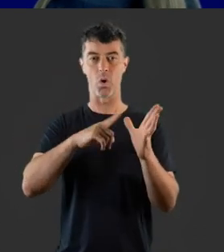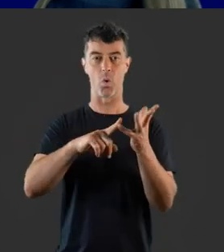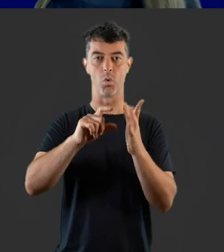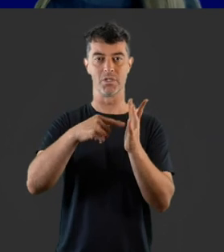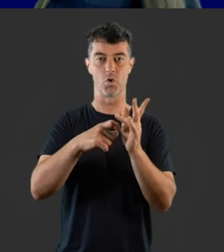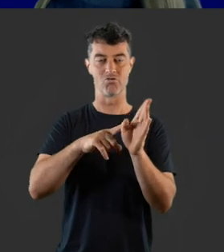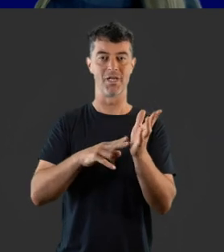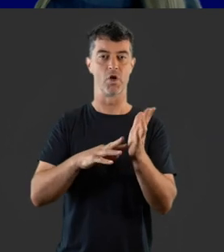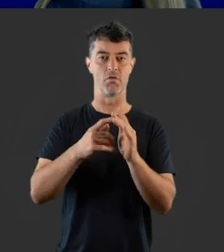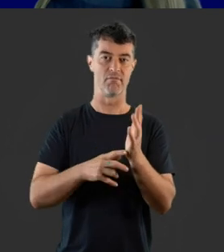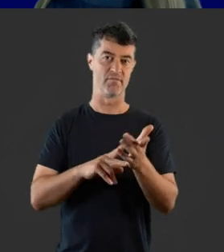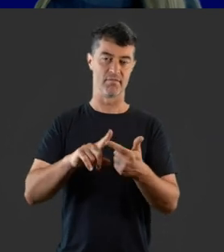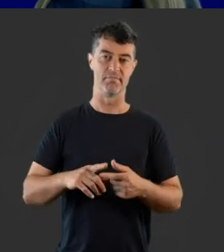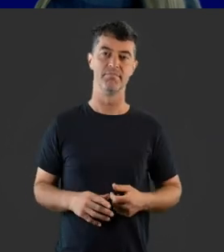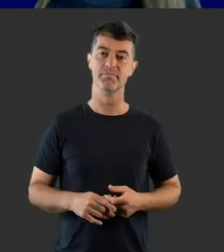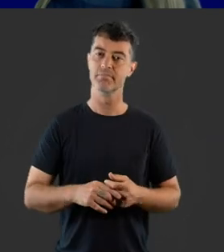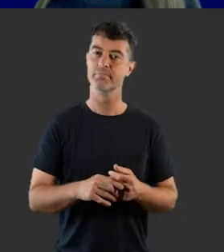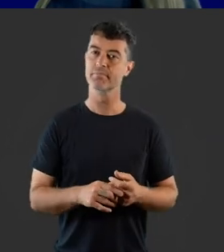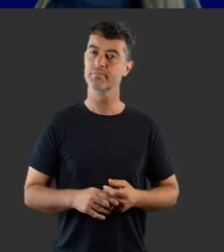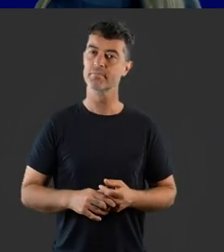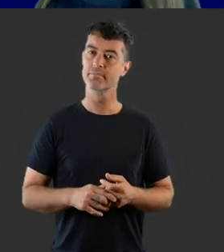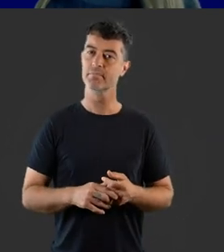bypassing the auditory nerve.